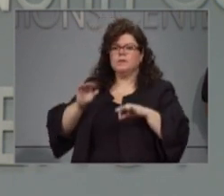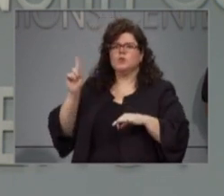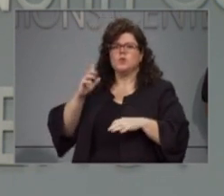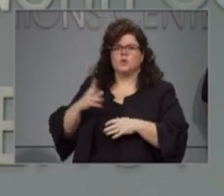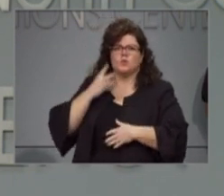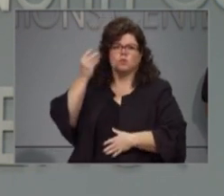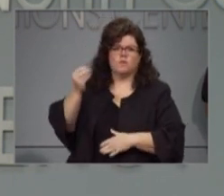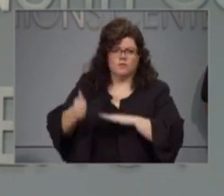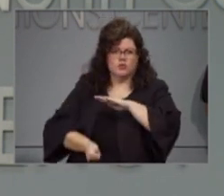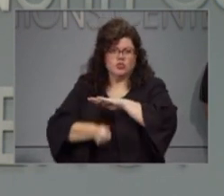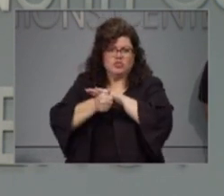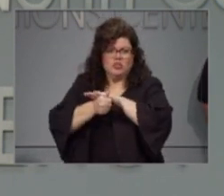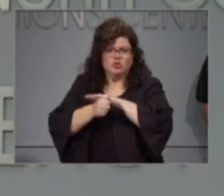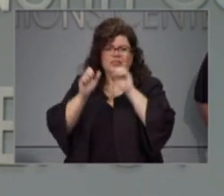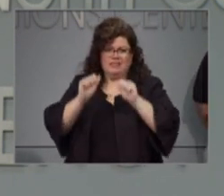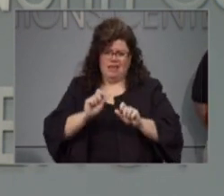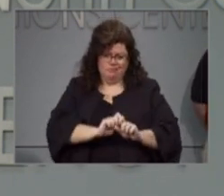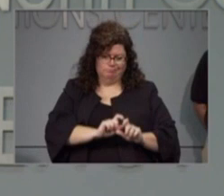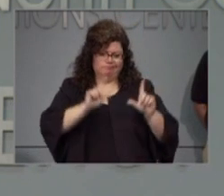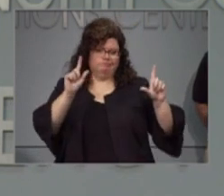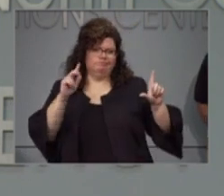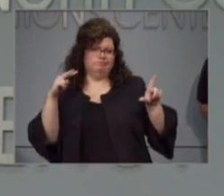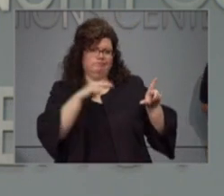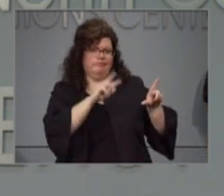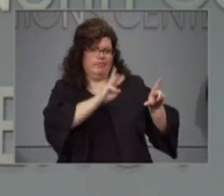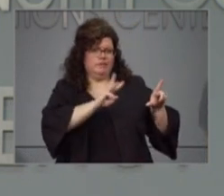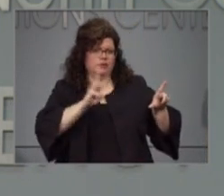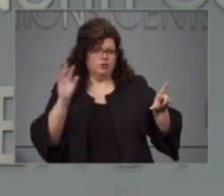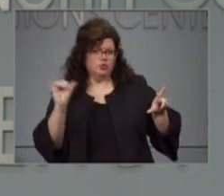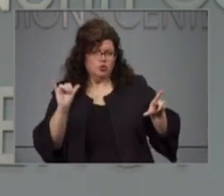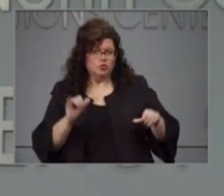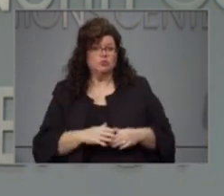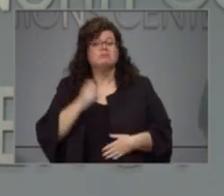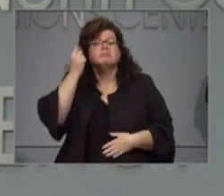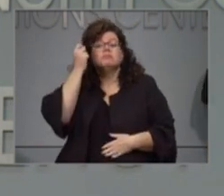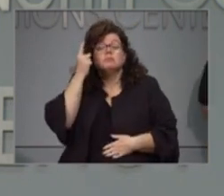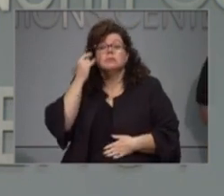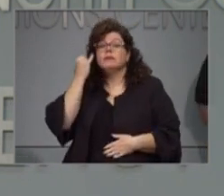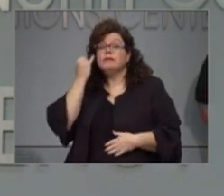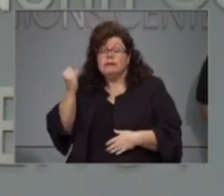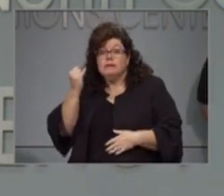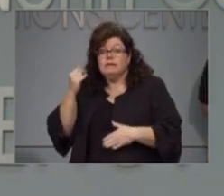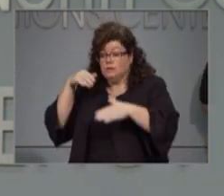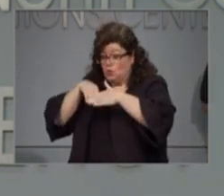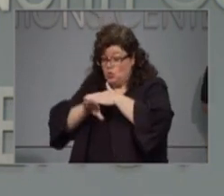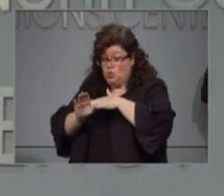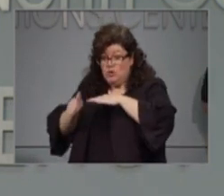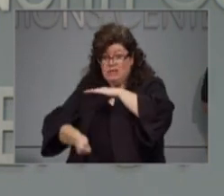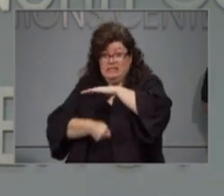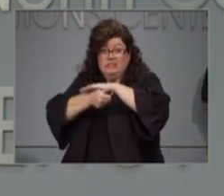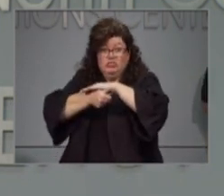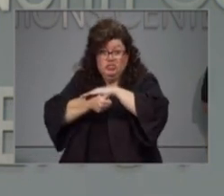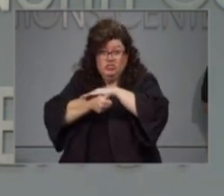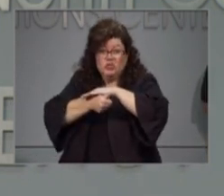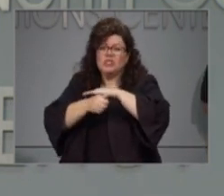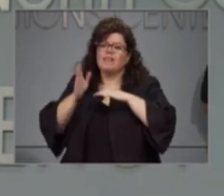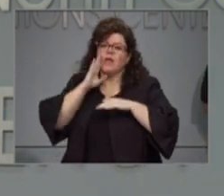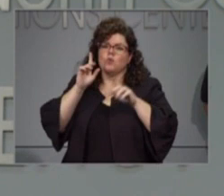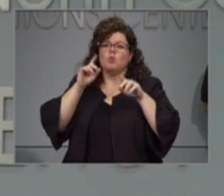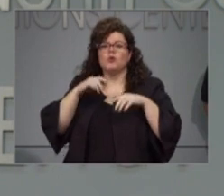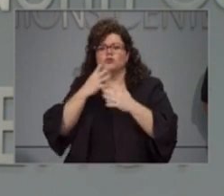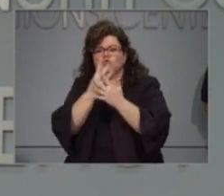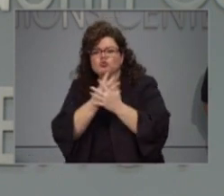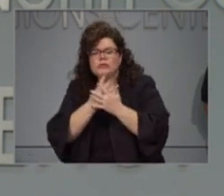options. Shelters will screen people for coronavirus symptoms. If someone has COVID-19 or